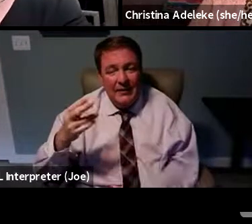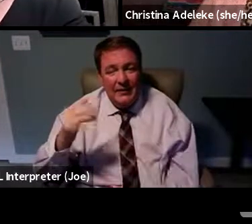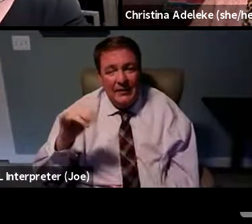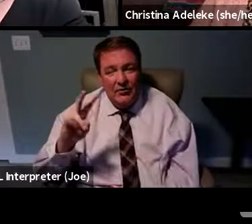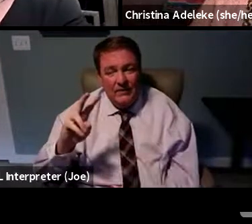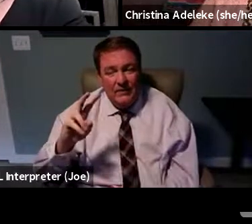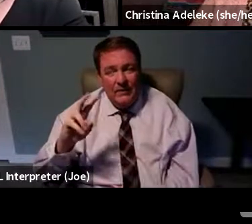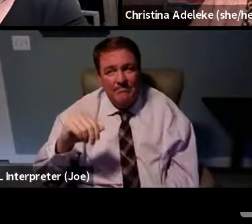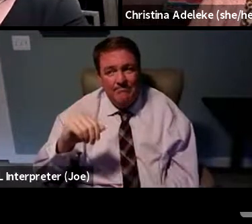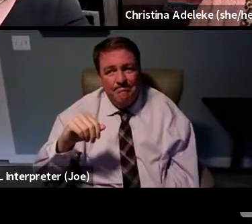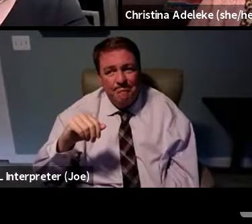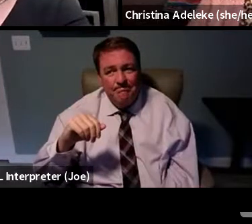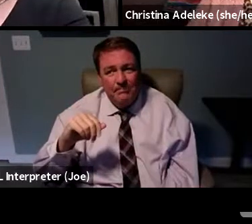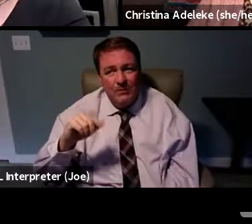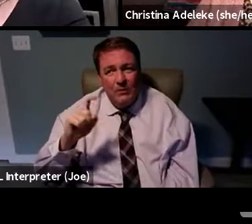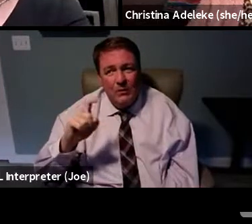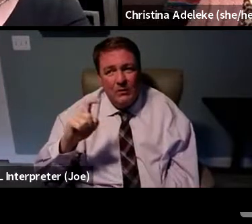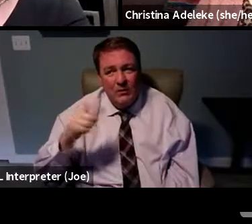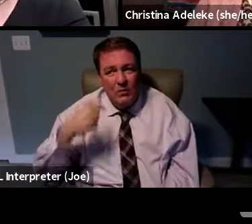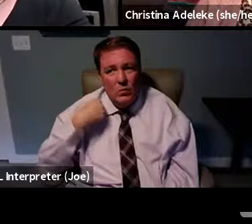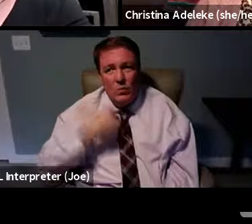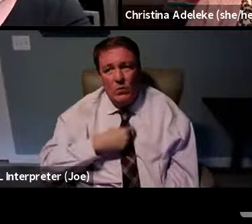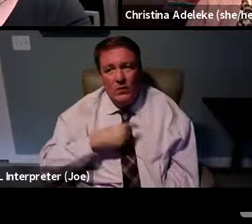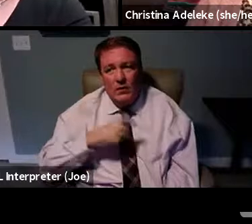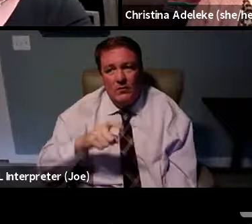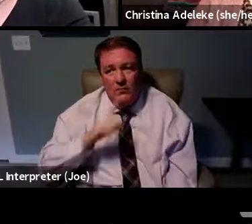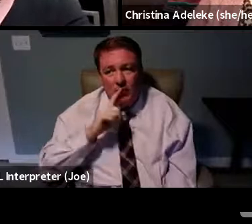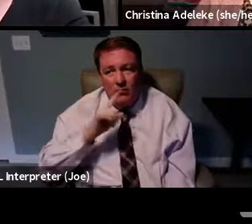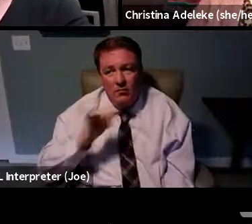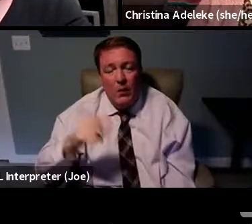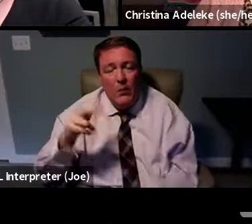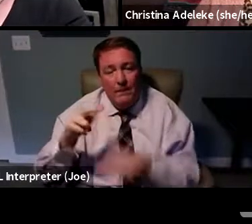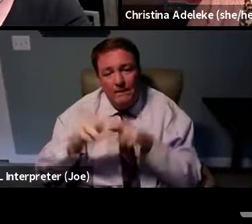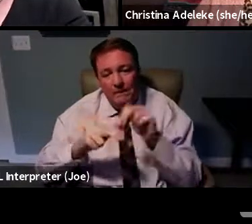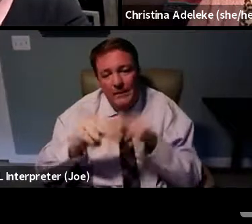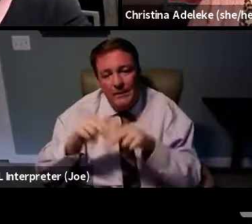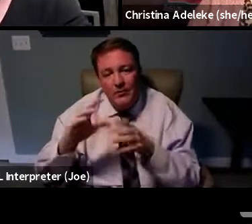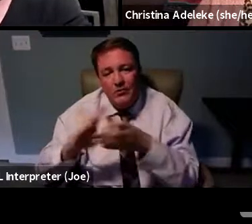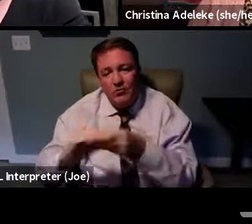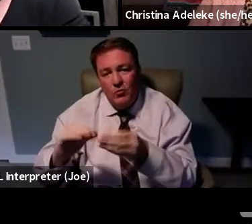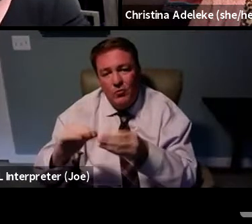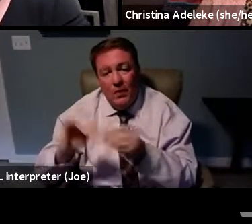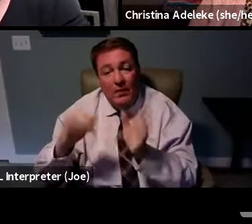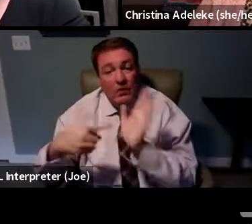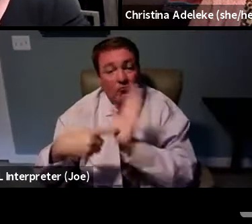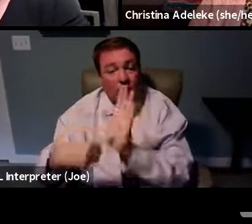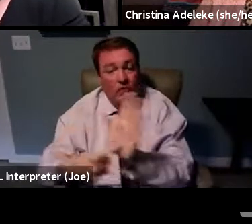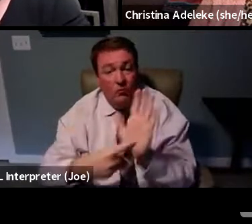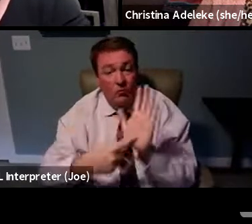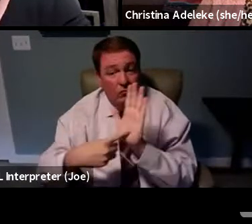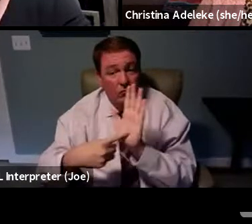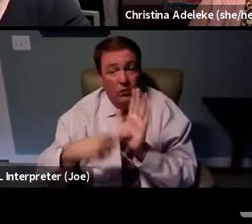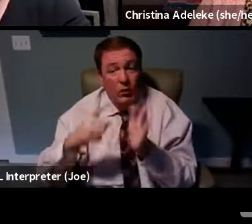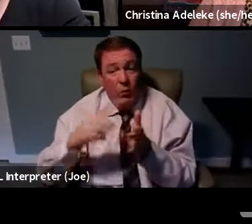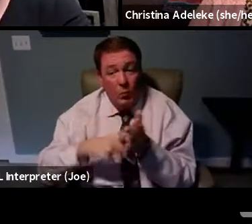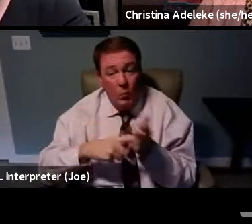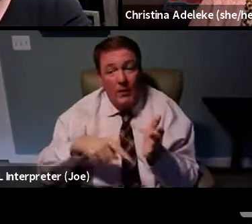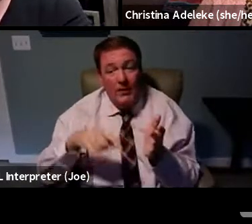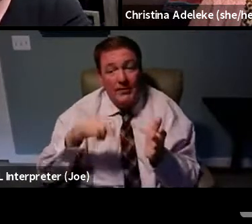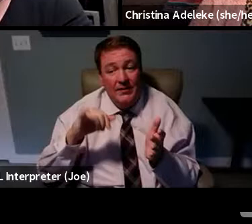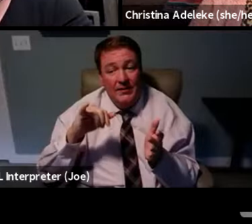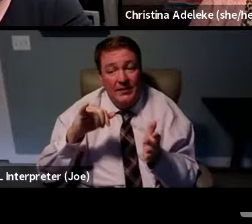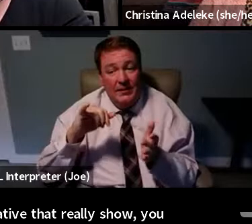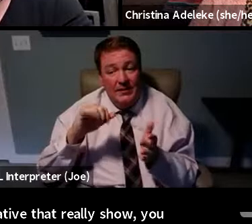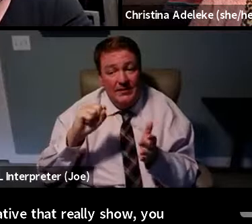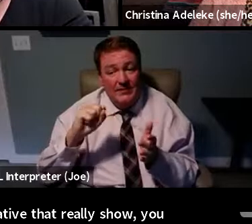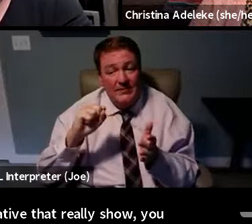we need to make sure that we build a narrative that really shows, you know, what is, you know, why